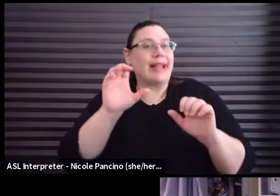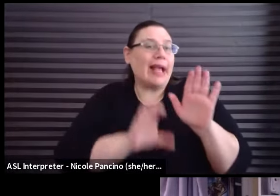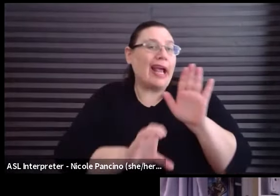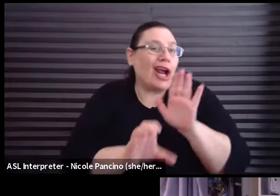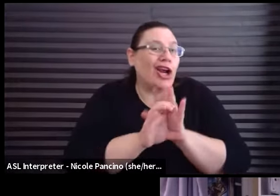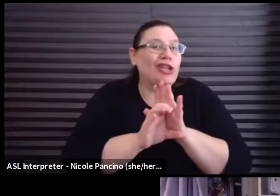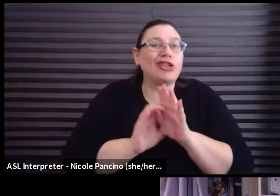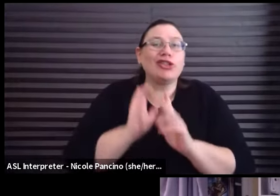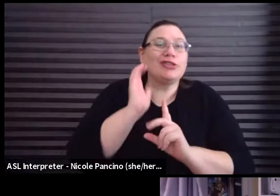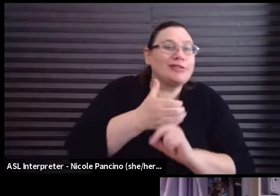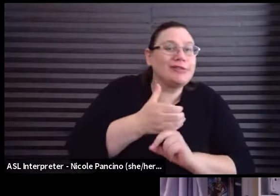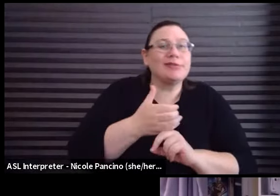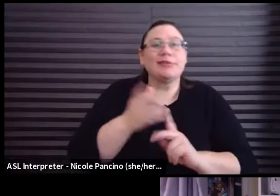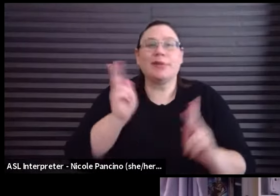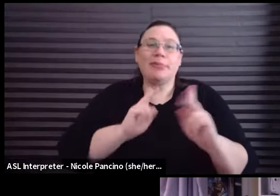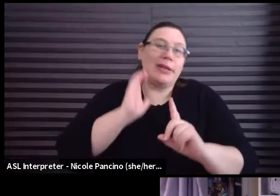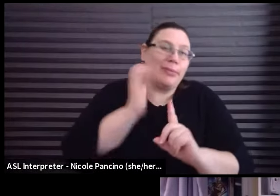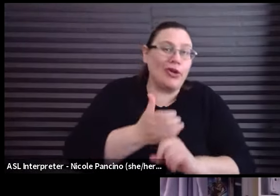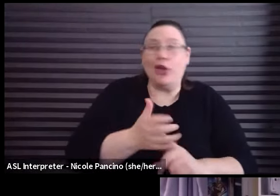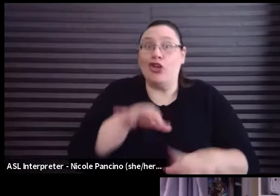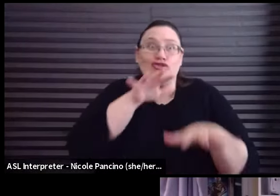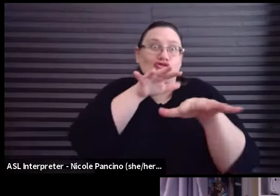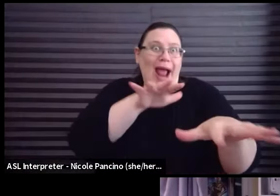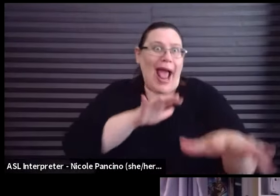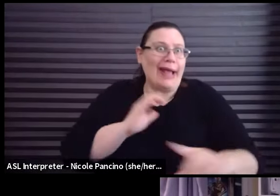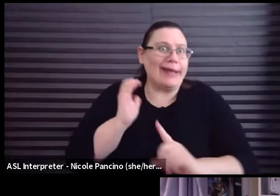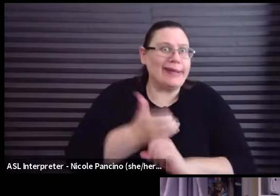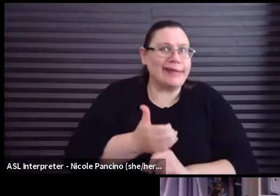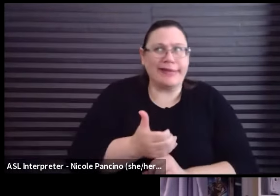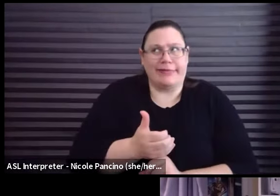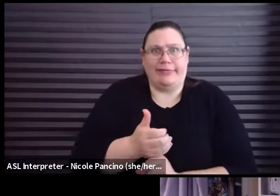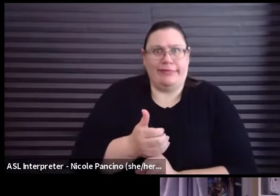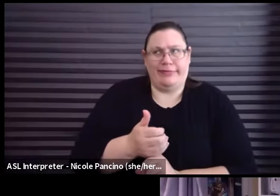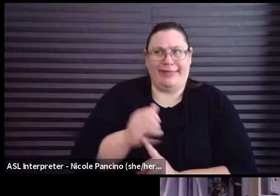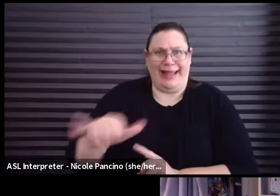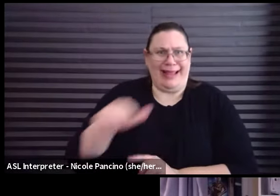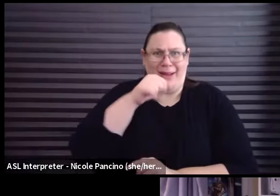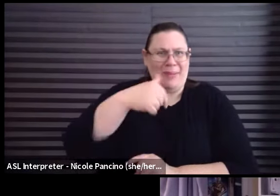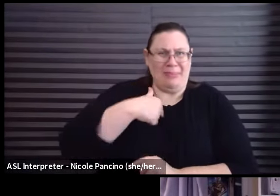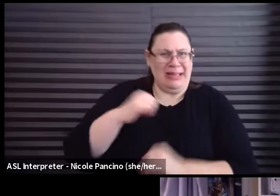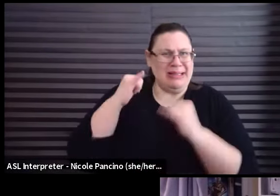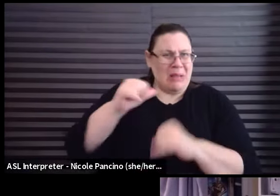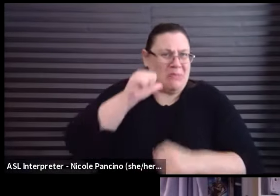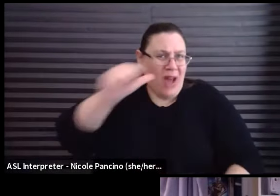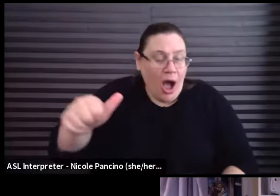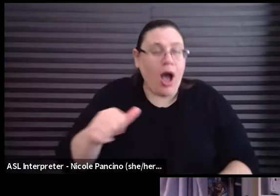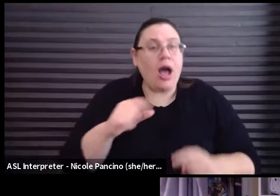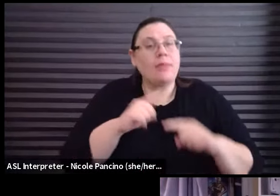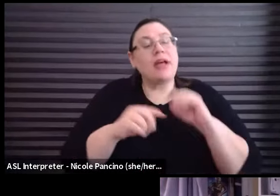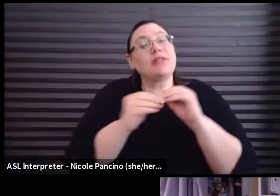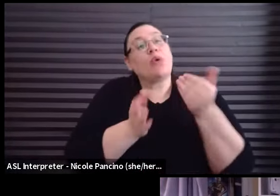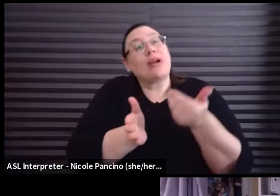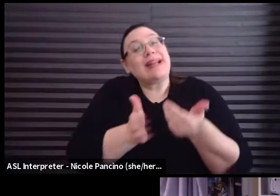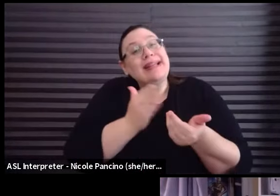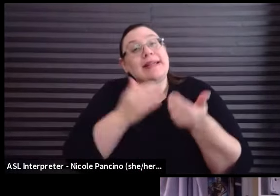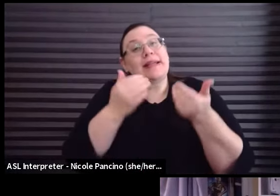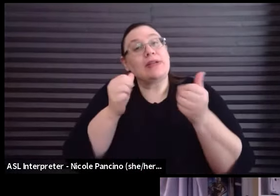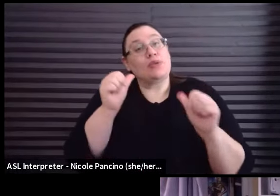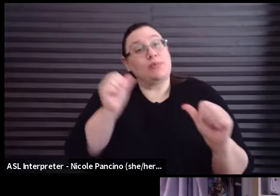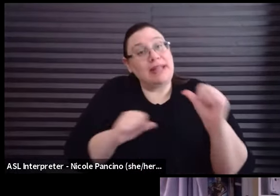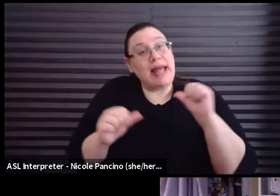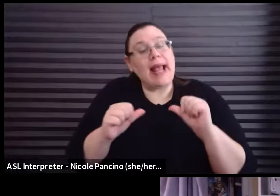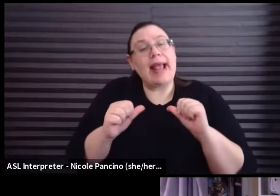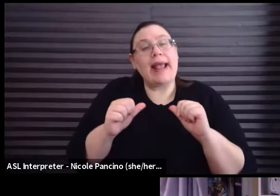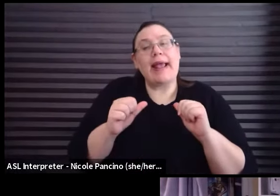and dragons and things like that that are not like ourselves, but it makes it a lot easier to play when we are making them,